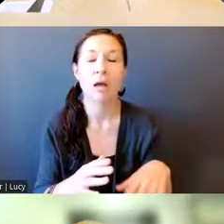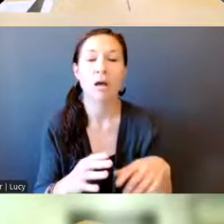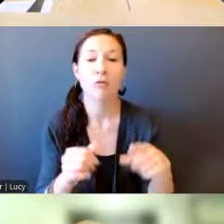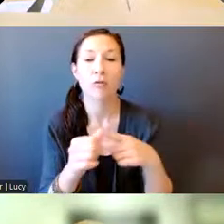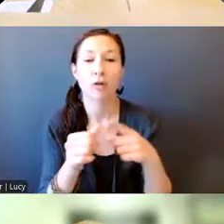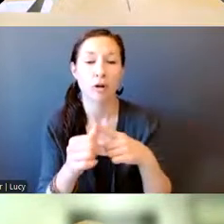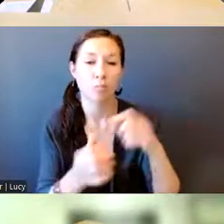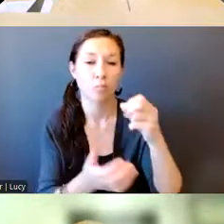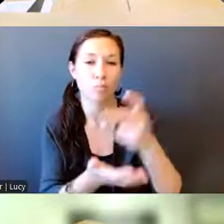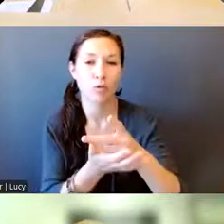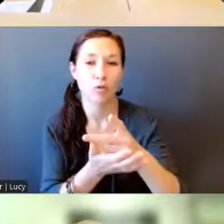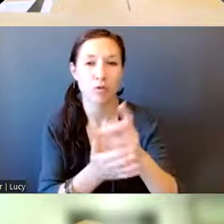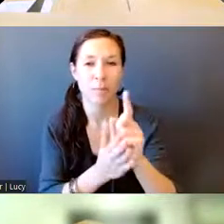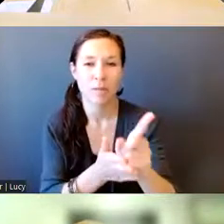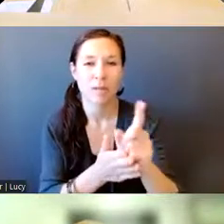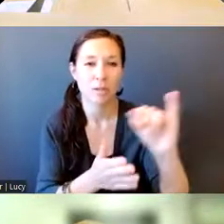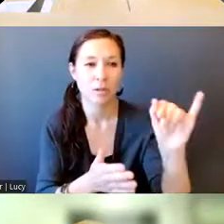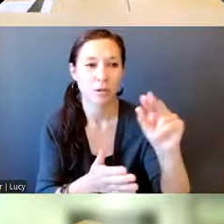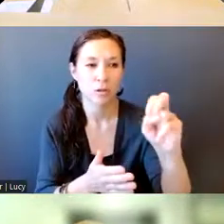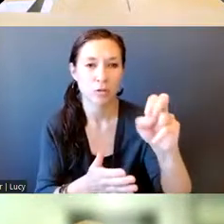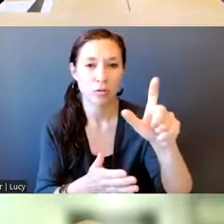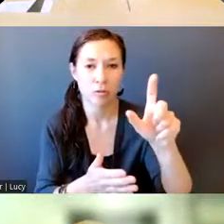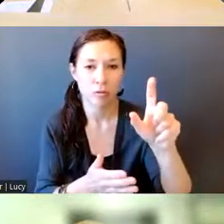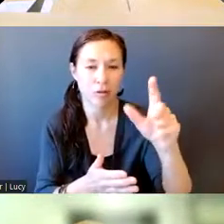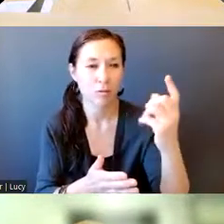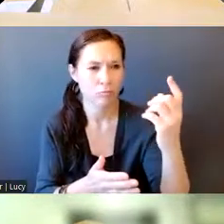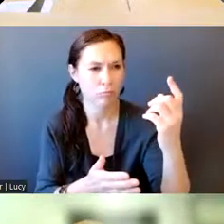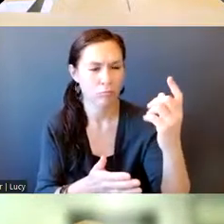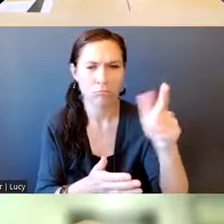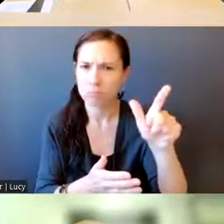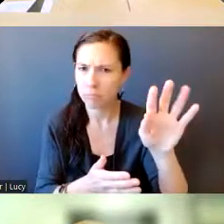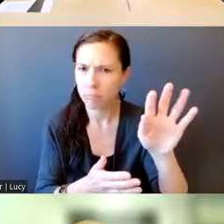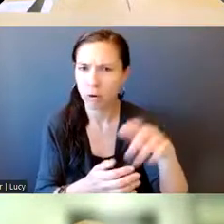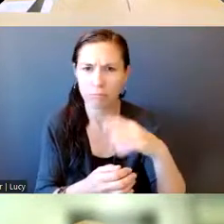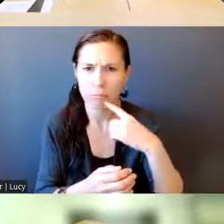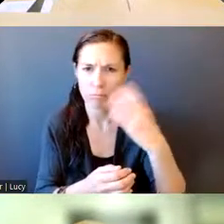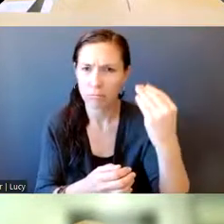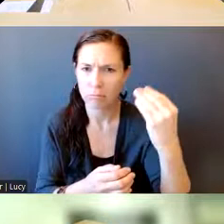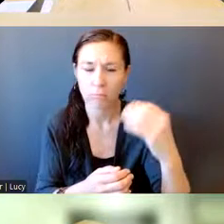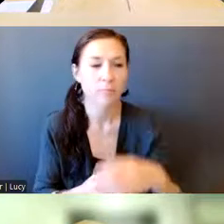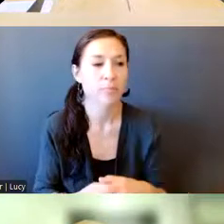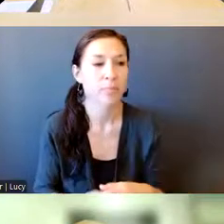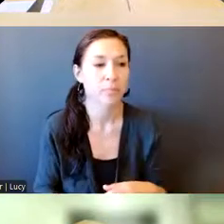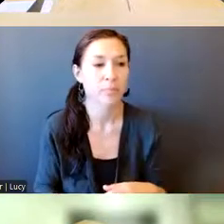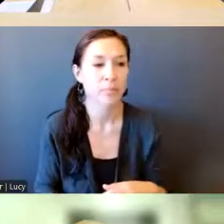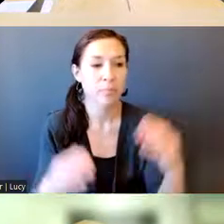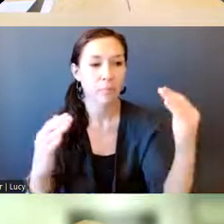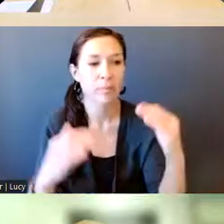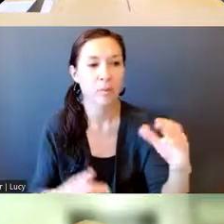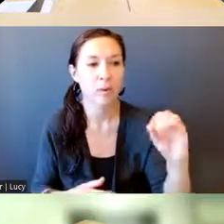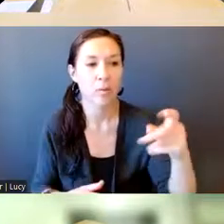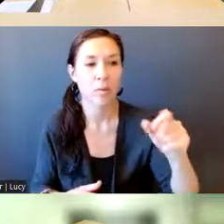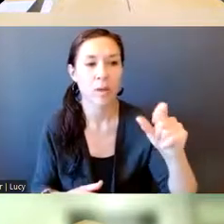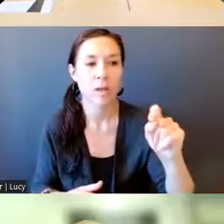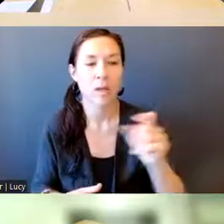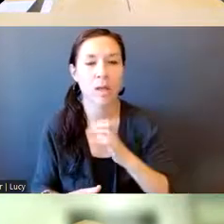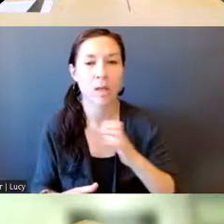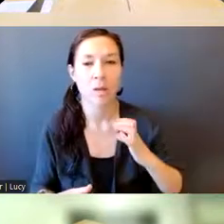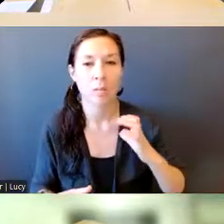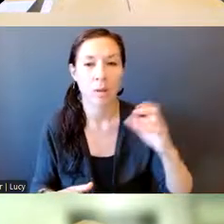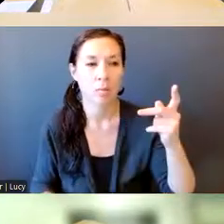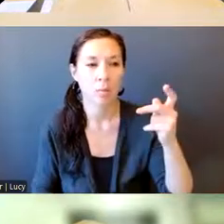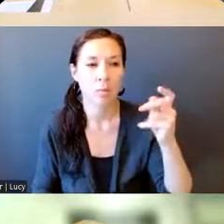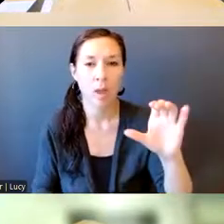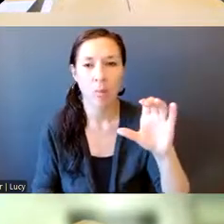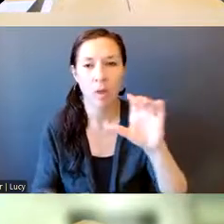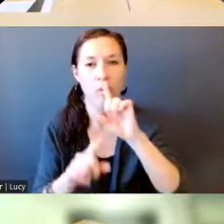We also have a OPAC Commission public meeting. We are required by audience to also produce certain information